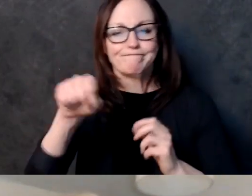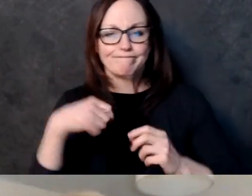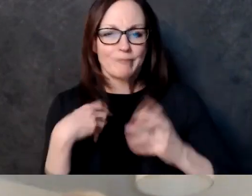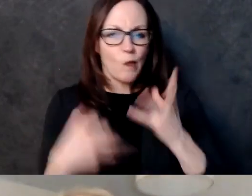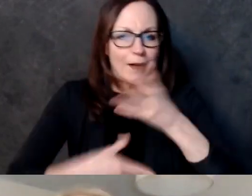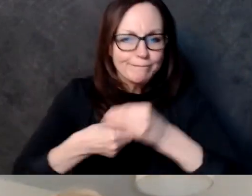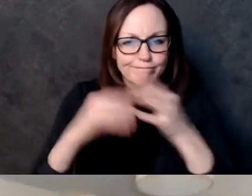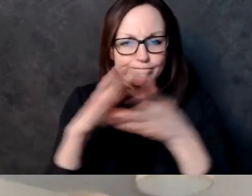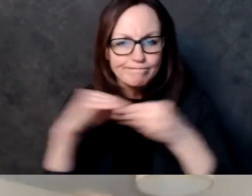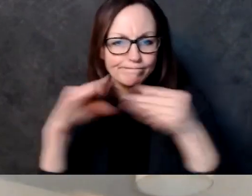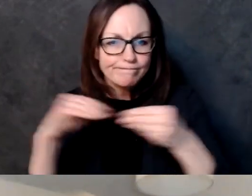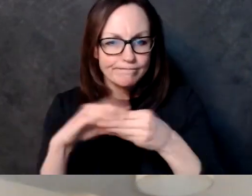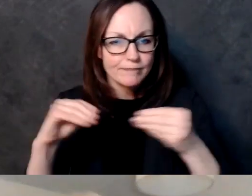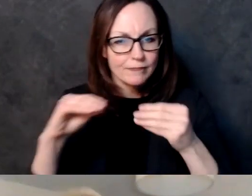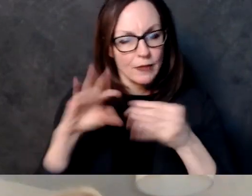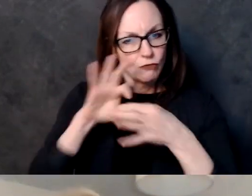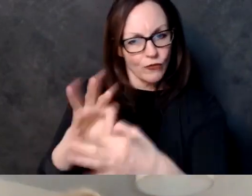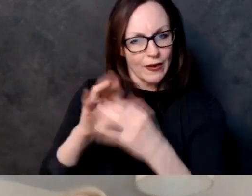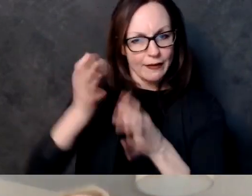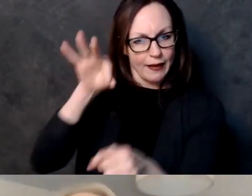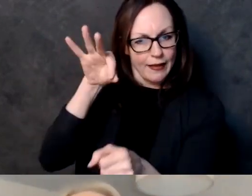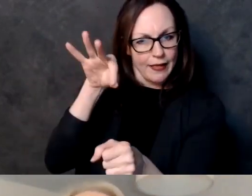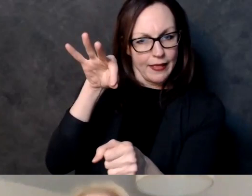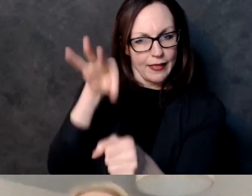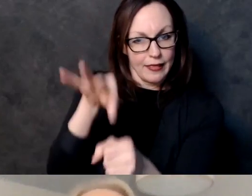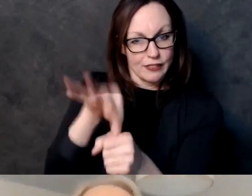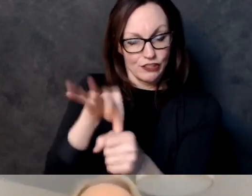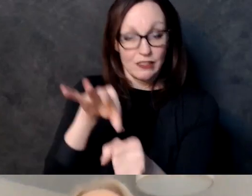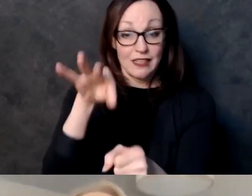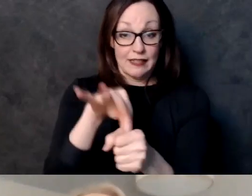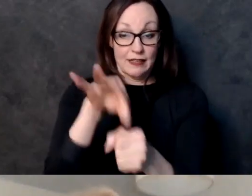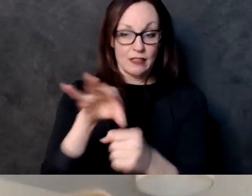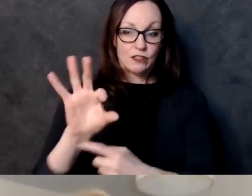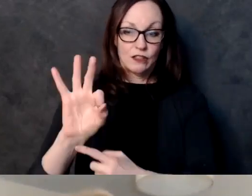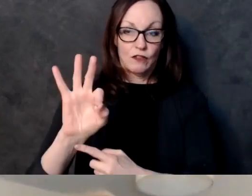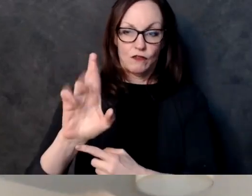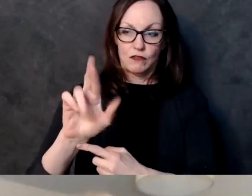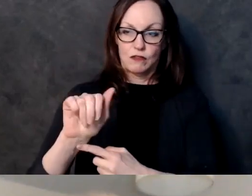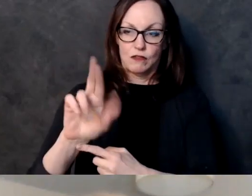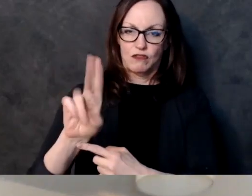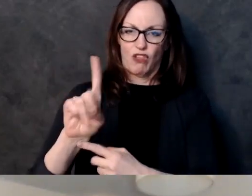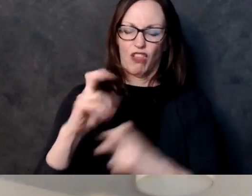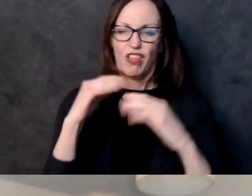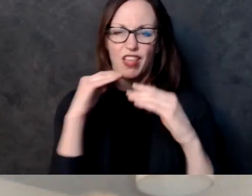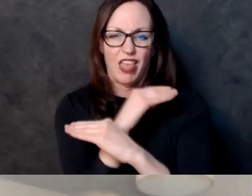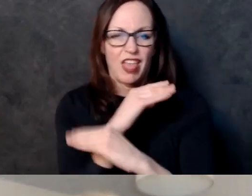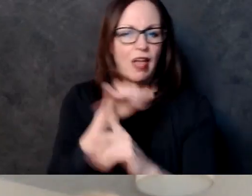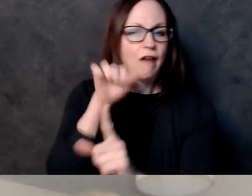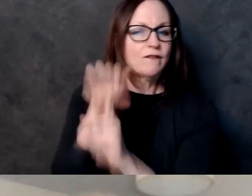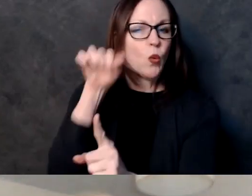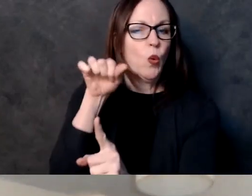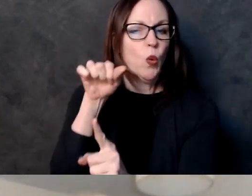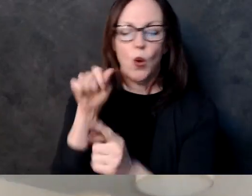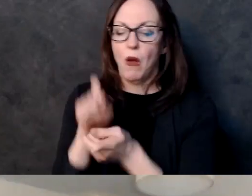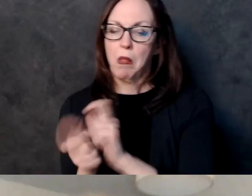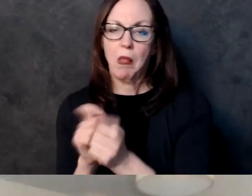it is prosecuted uh on a very bipartisan basis uh it's it's happened you know on on both